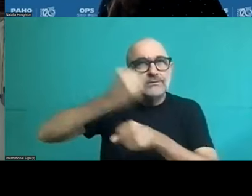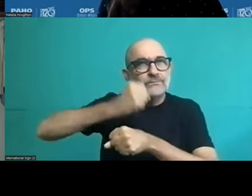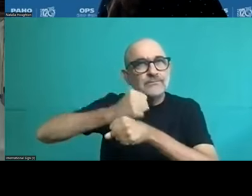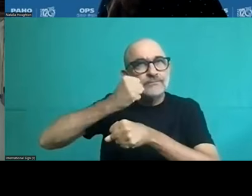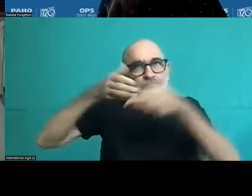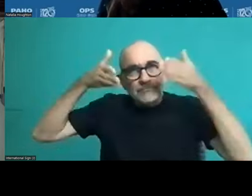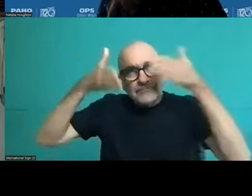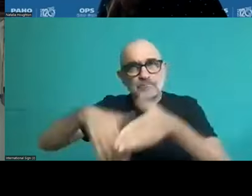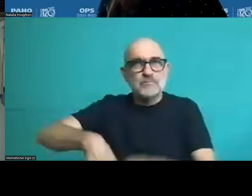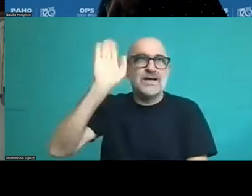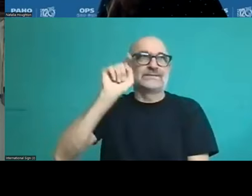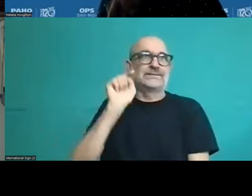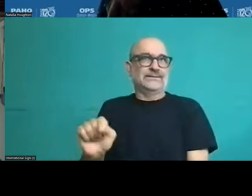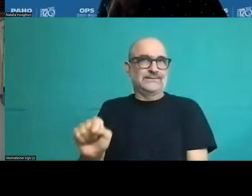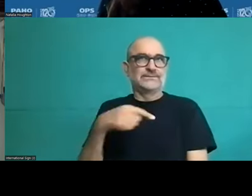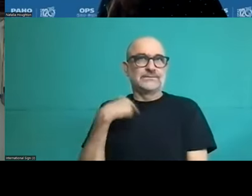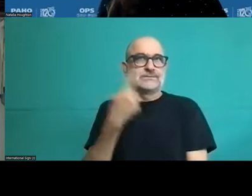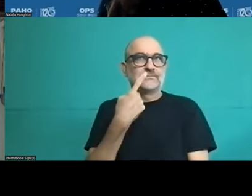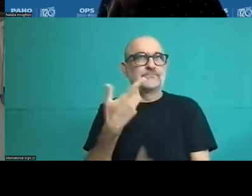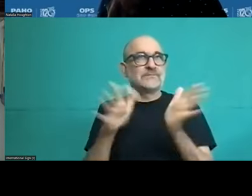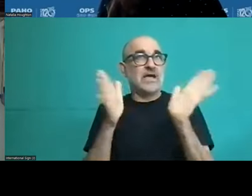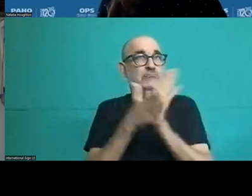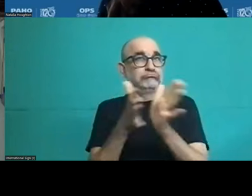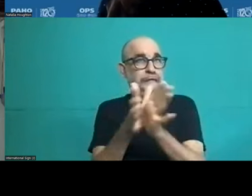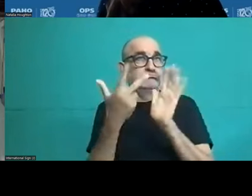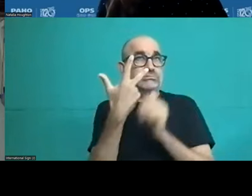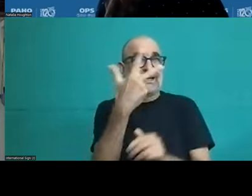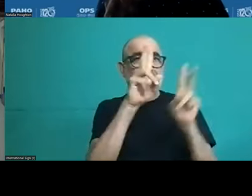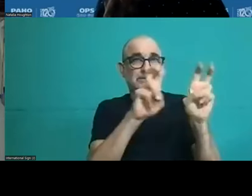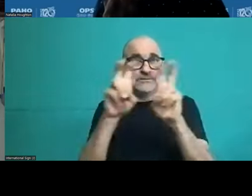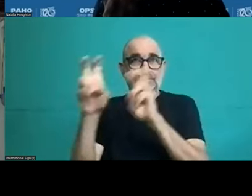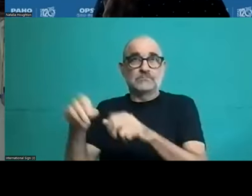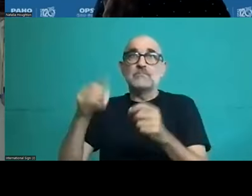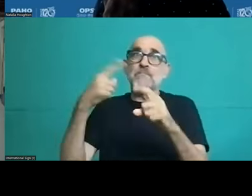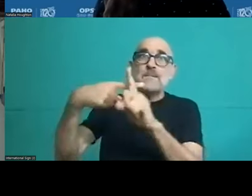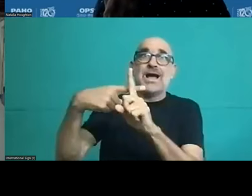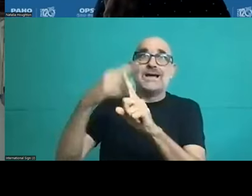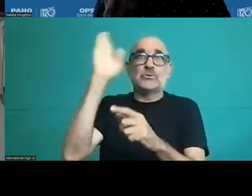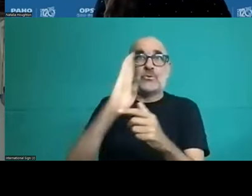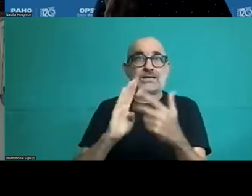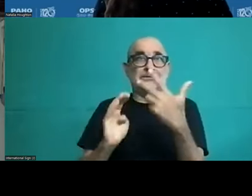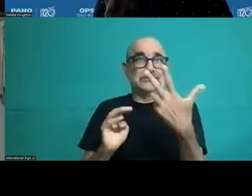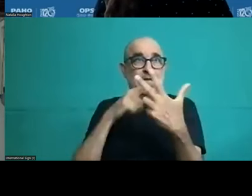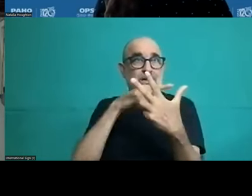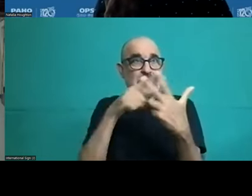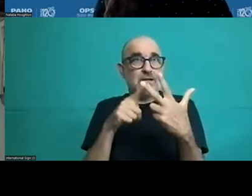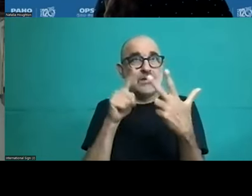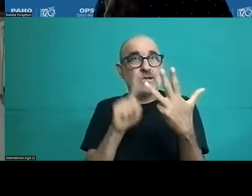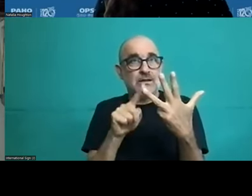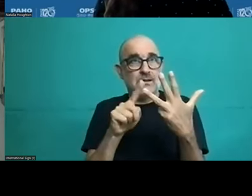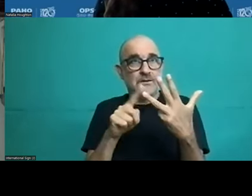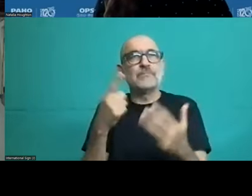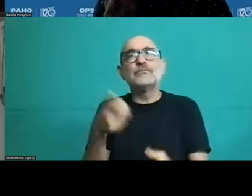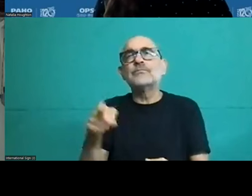differently would happen 10 years ago. It is hard to have a